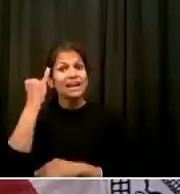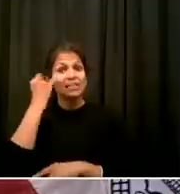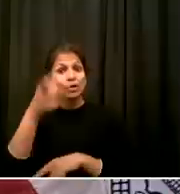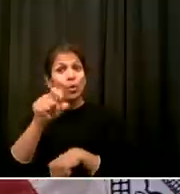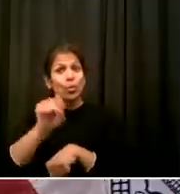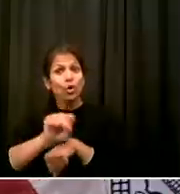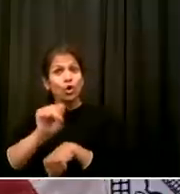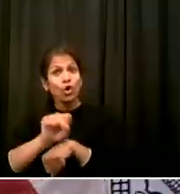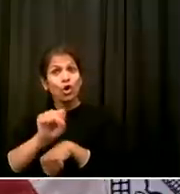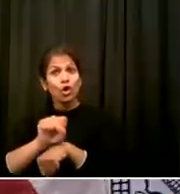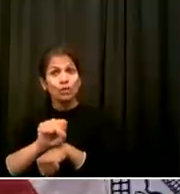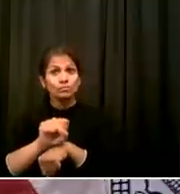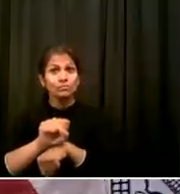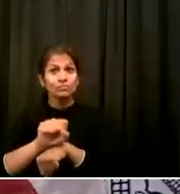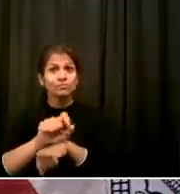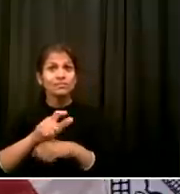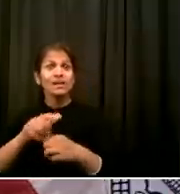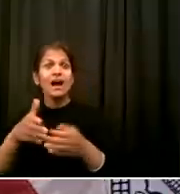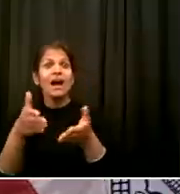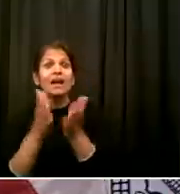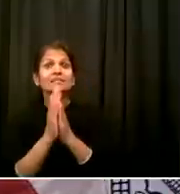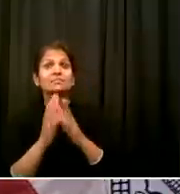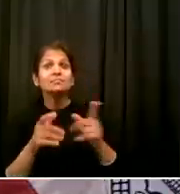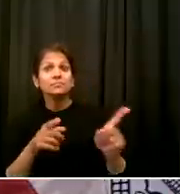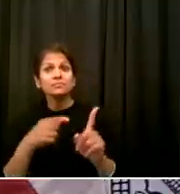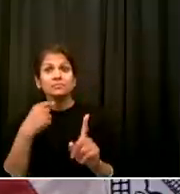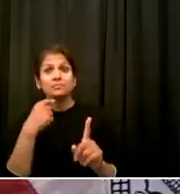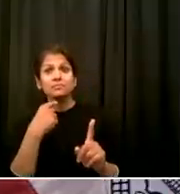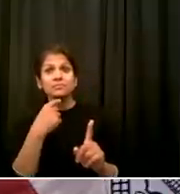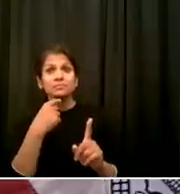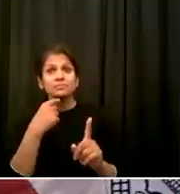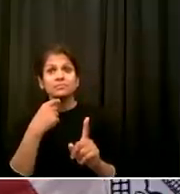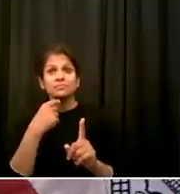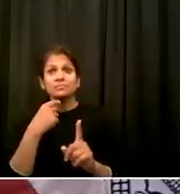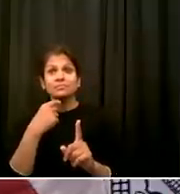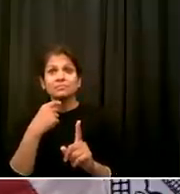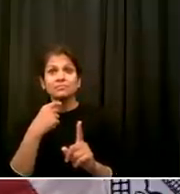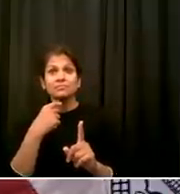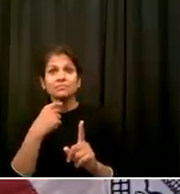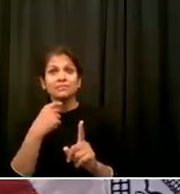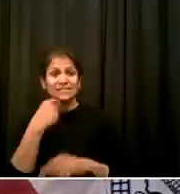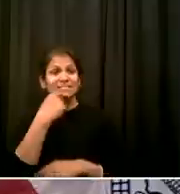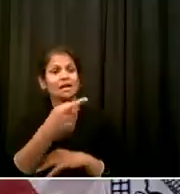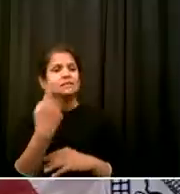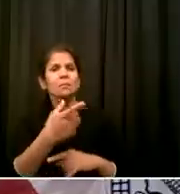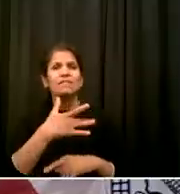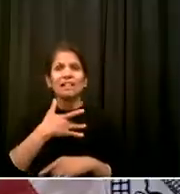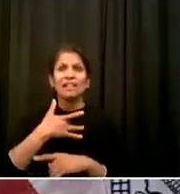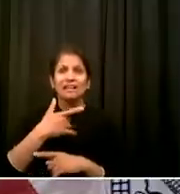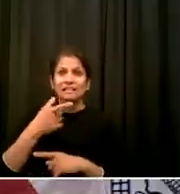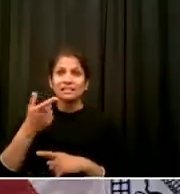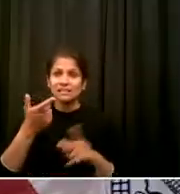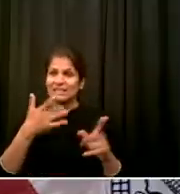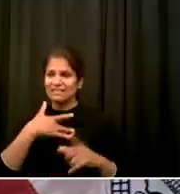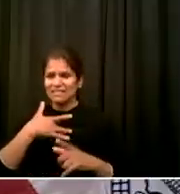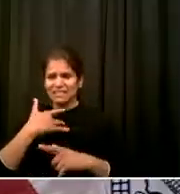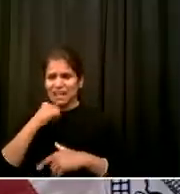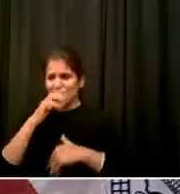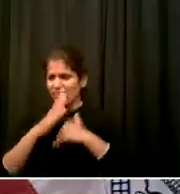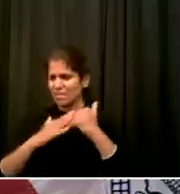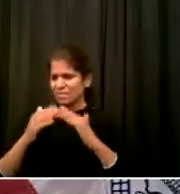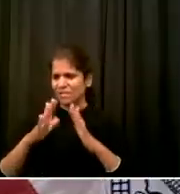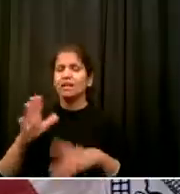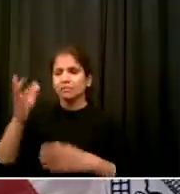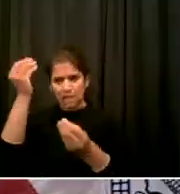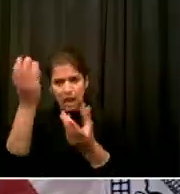back If they're not being provided PPEs by their employers If they're not being given the opportunity to practice social